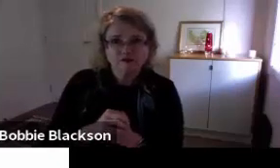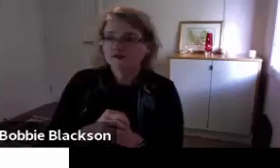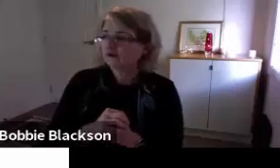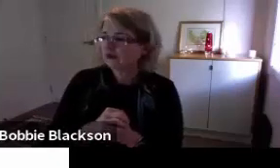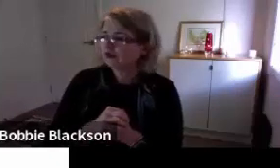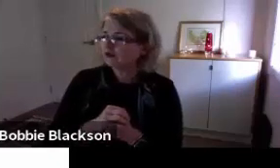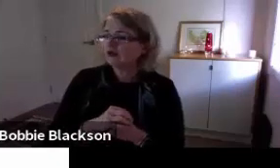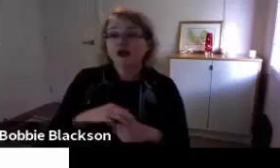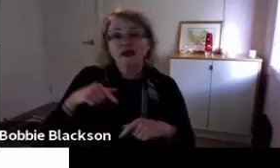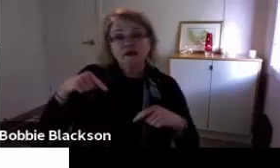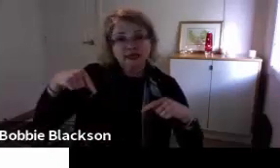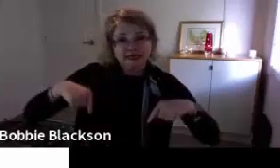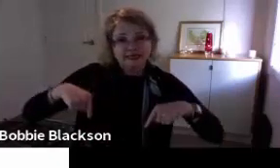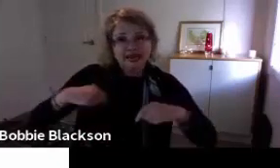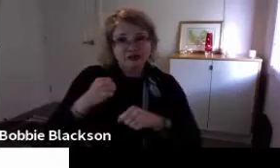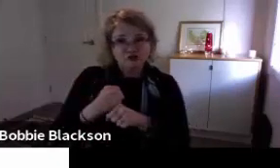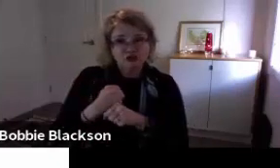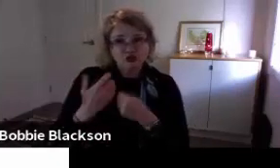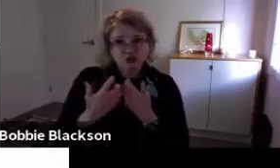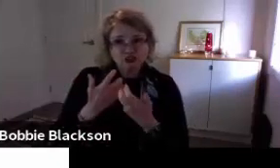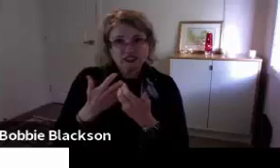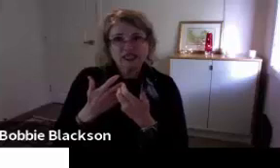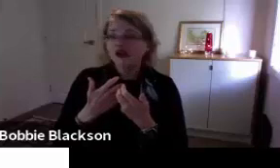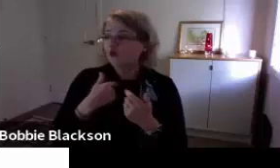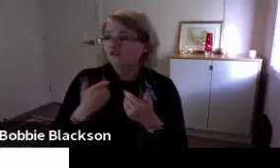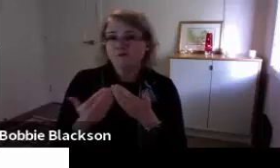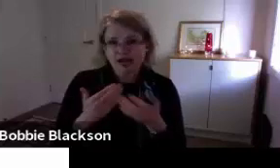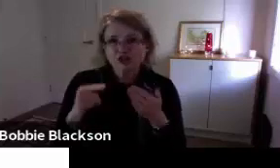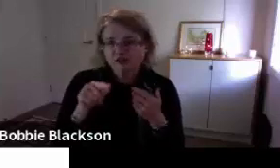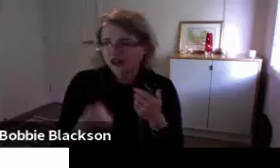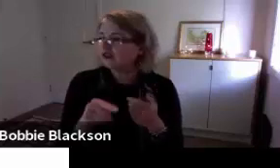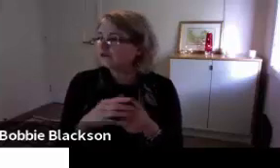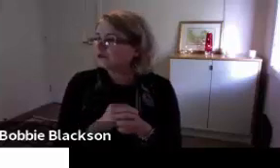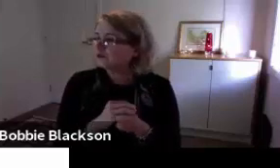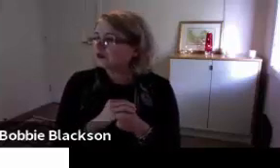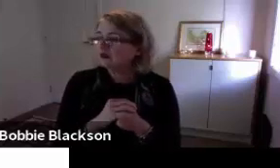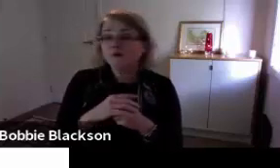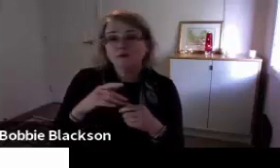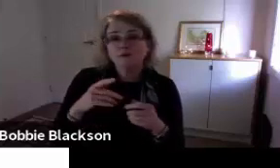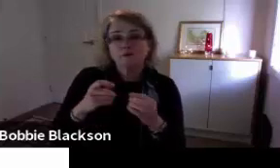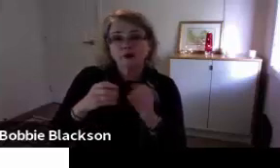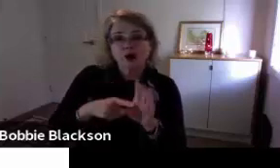with the speaker with They will use the chat. At Griffith University, we have managed that